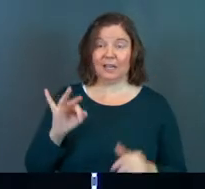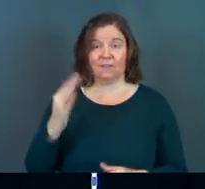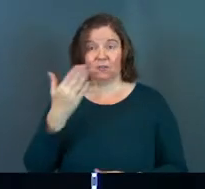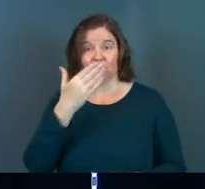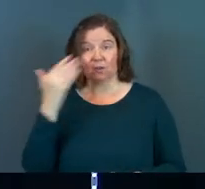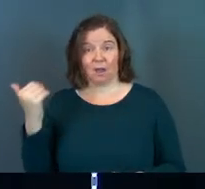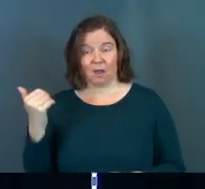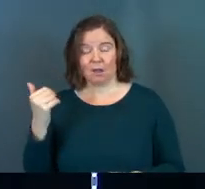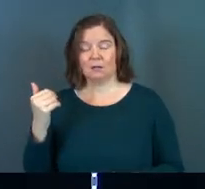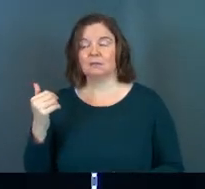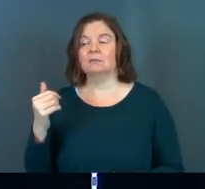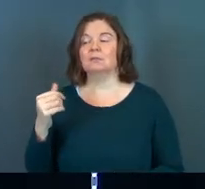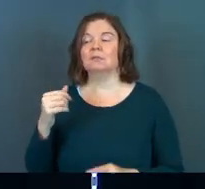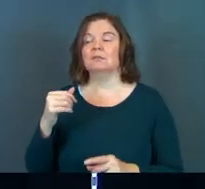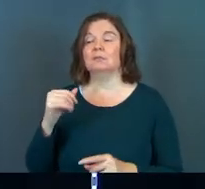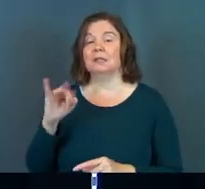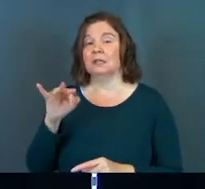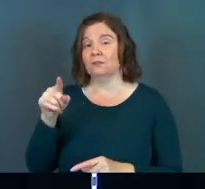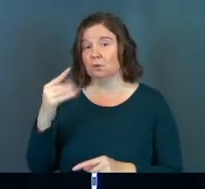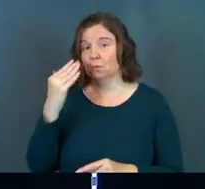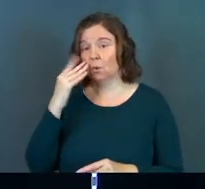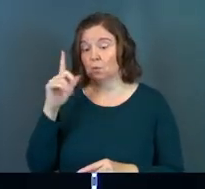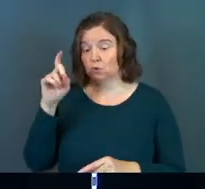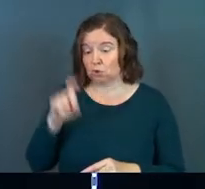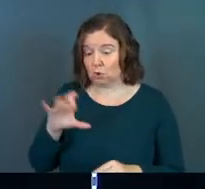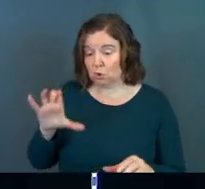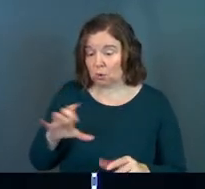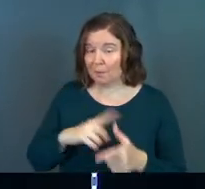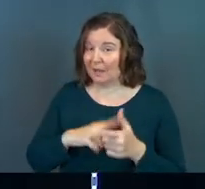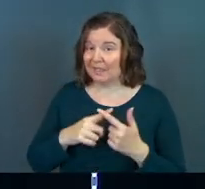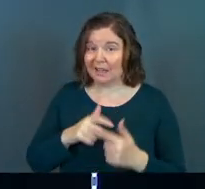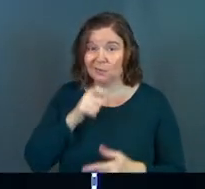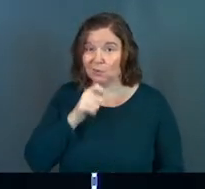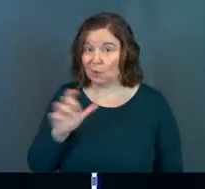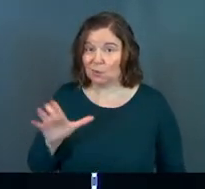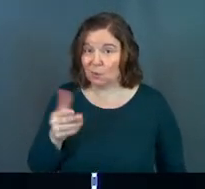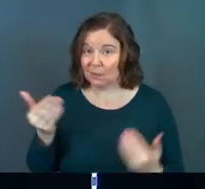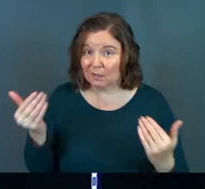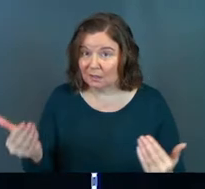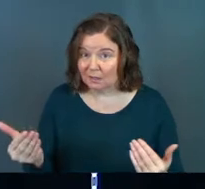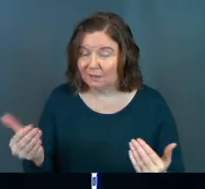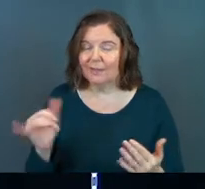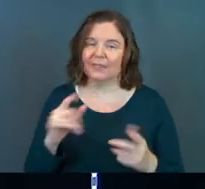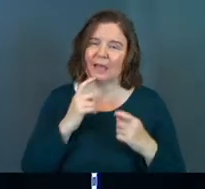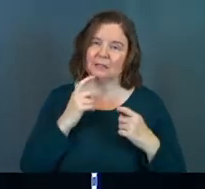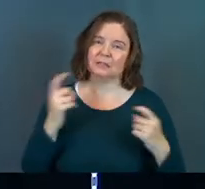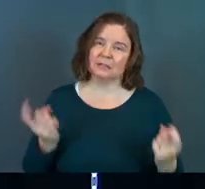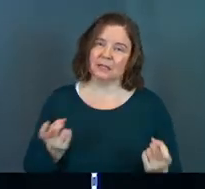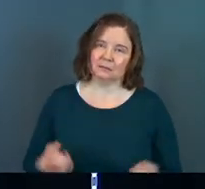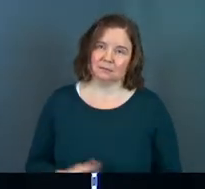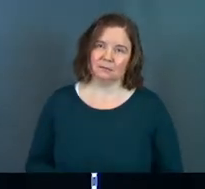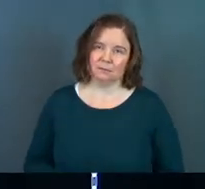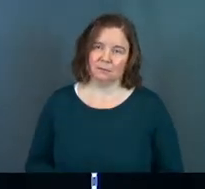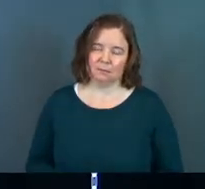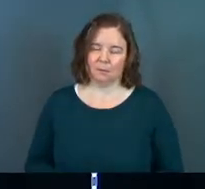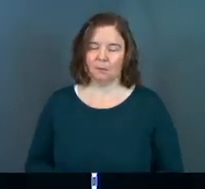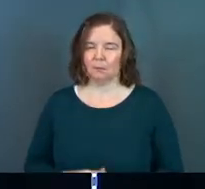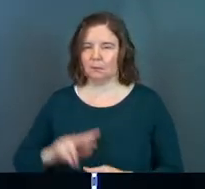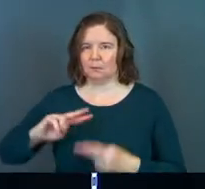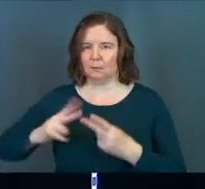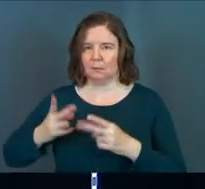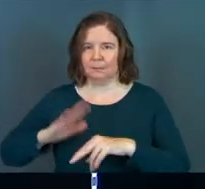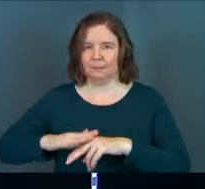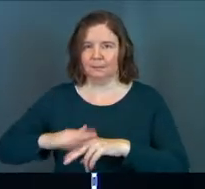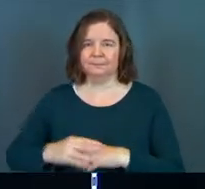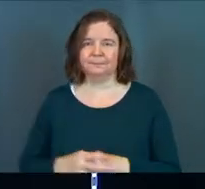at the end, James lets us know, if you know what you should do and you don't do it, that's sinning. There's your second warning.